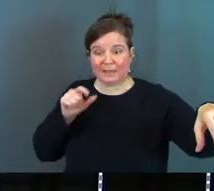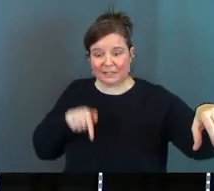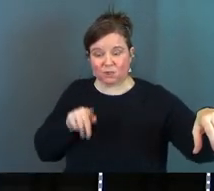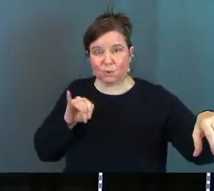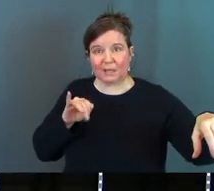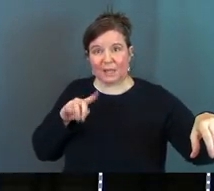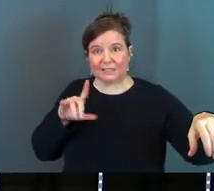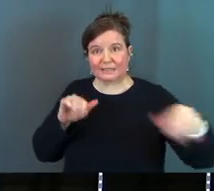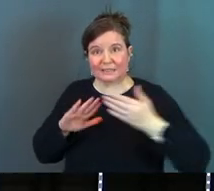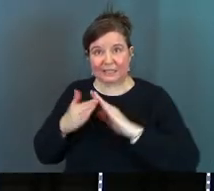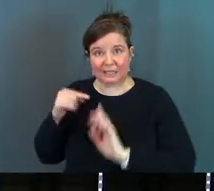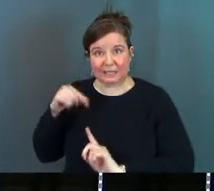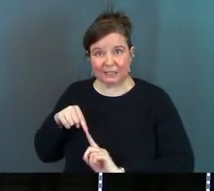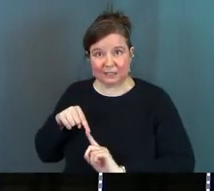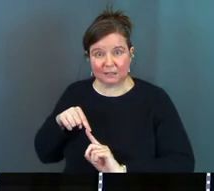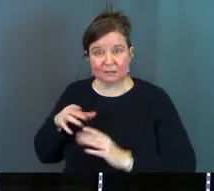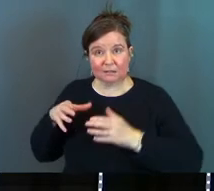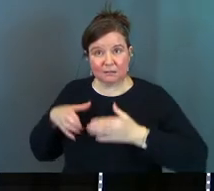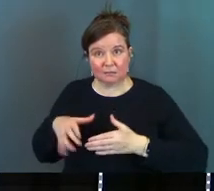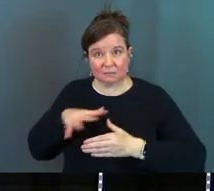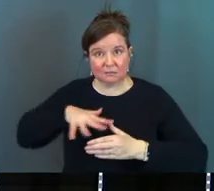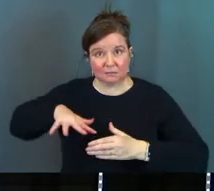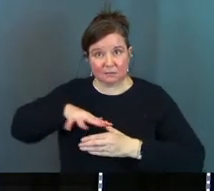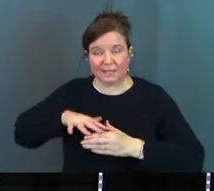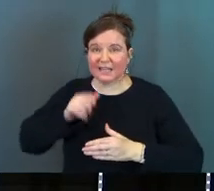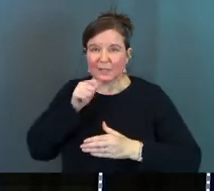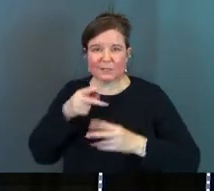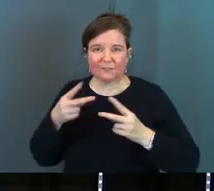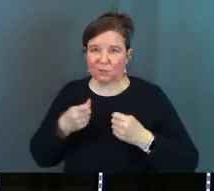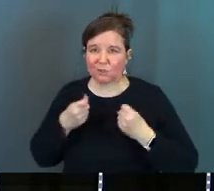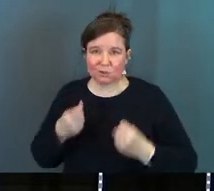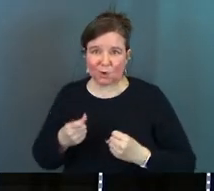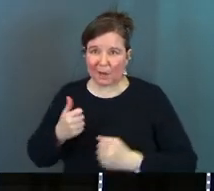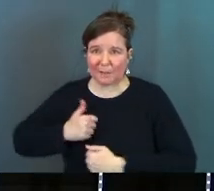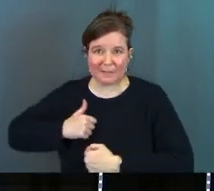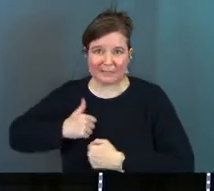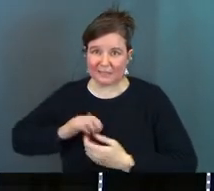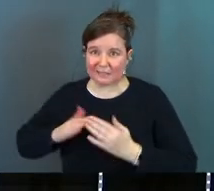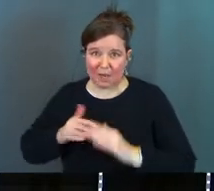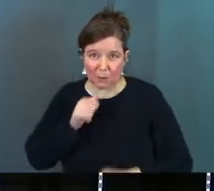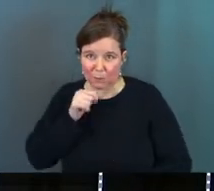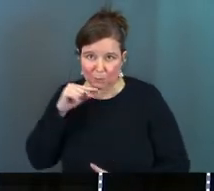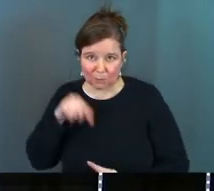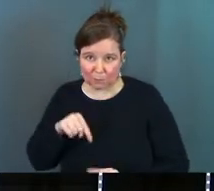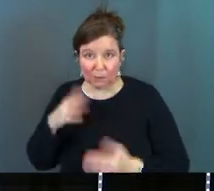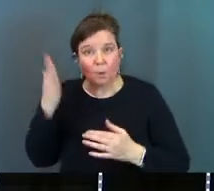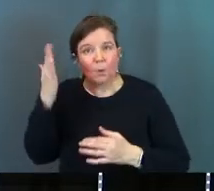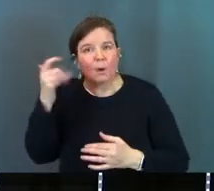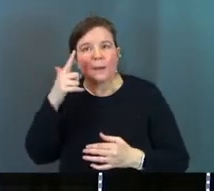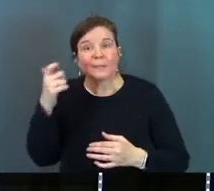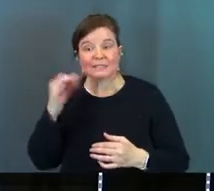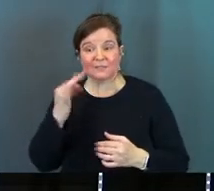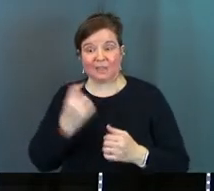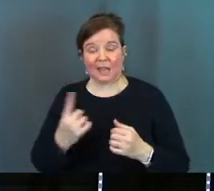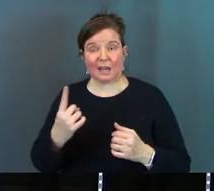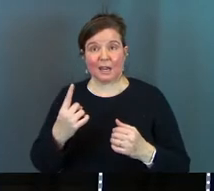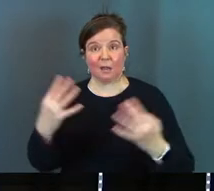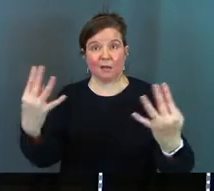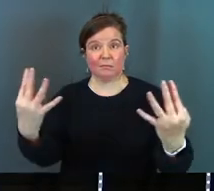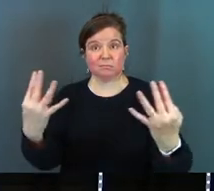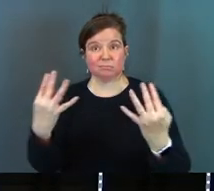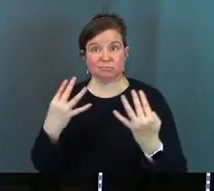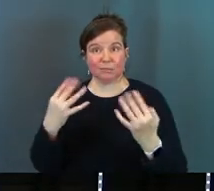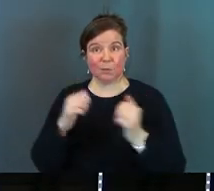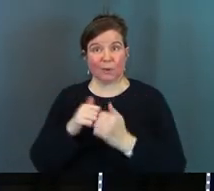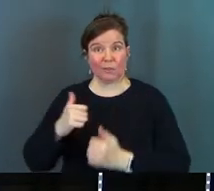Laodicea Laodicea was not a very strong military town because if anyone would ever